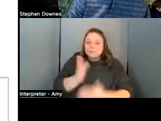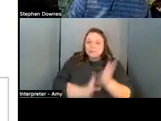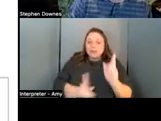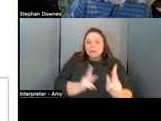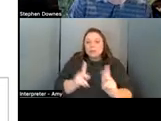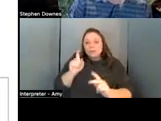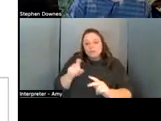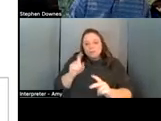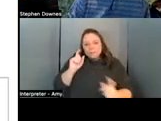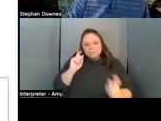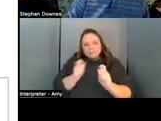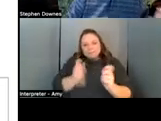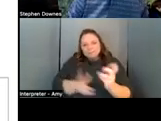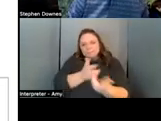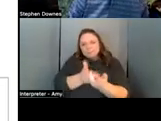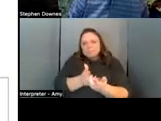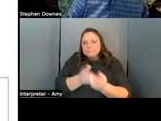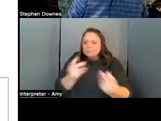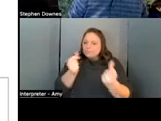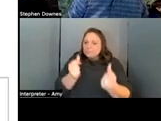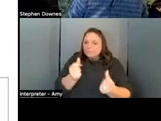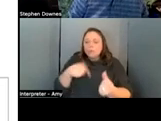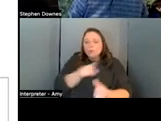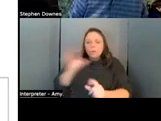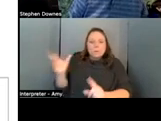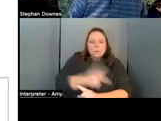adapt on the fly and we'll come back to that point